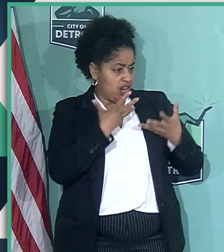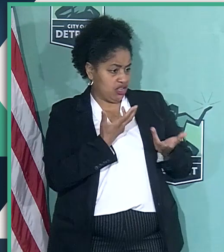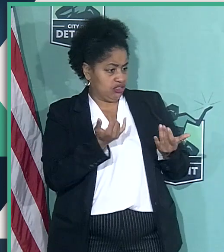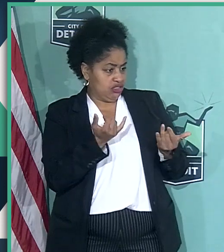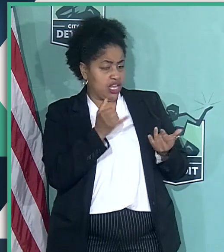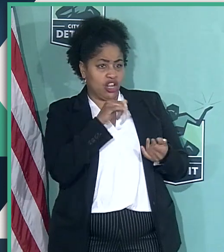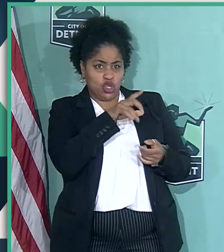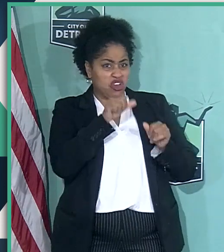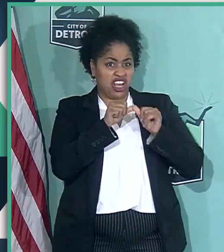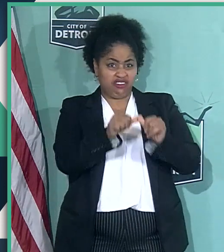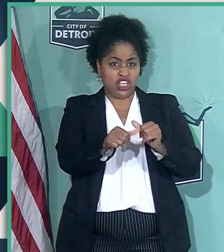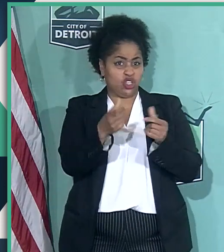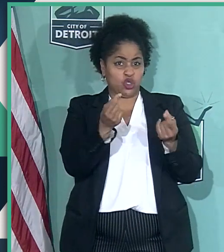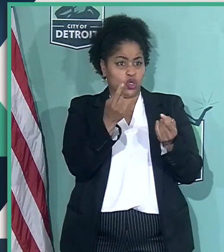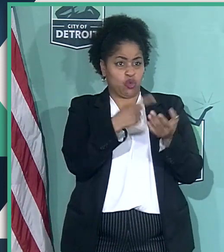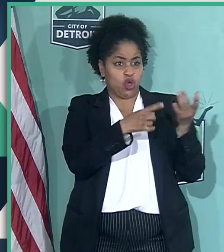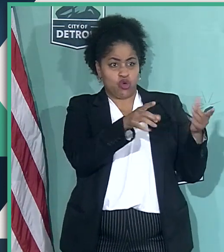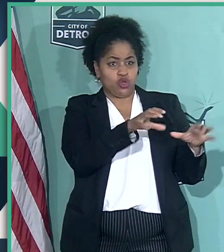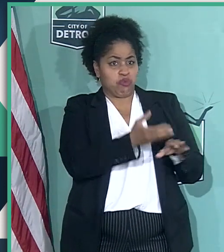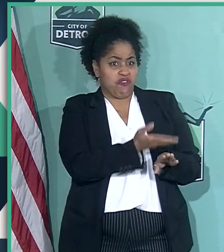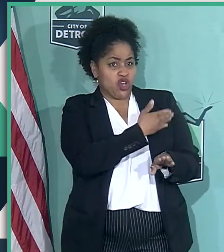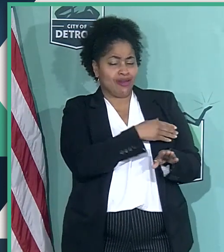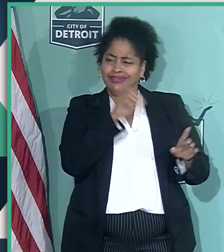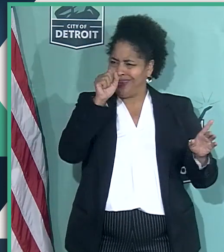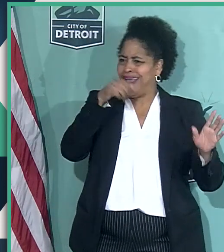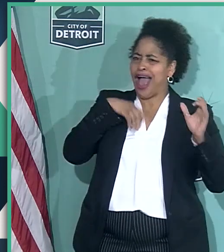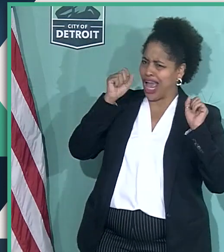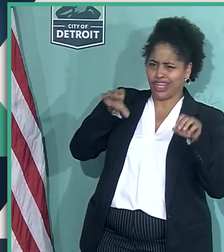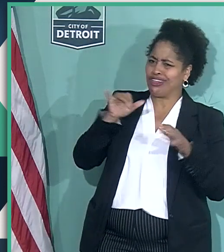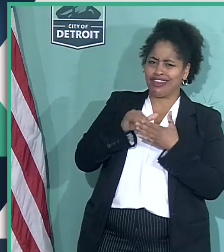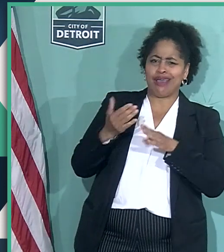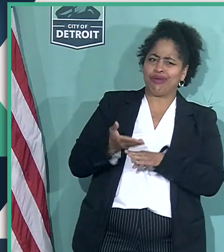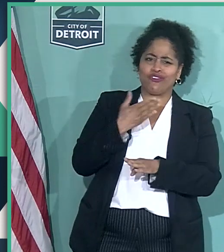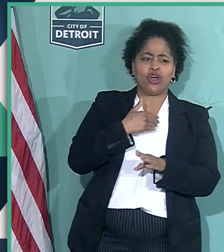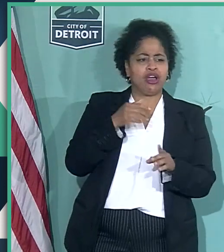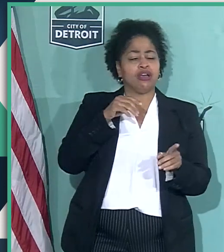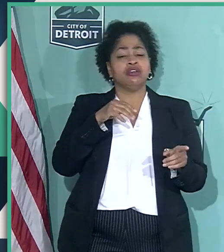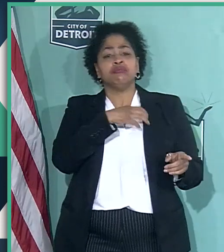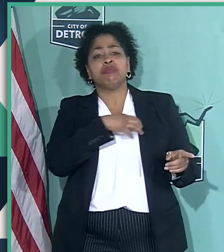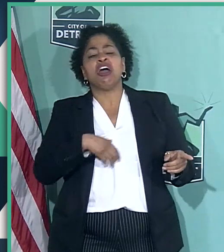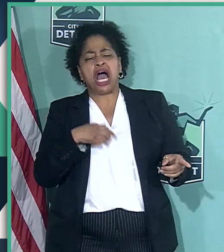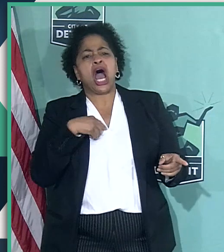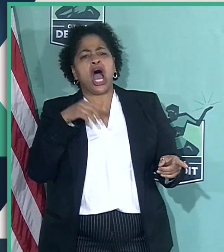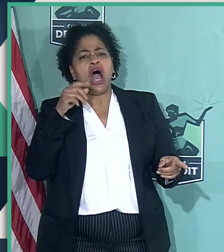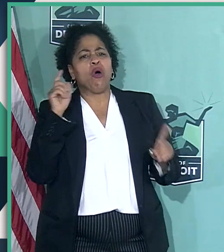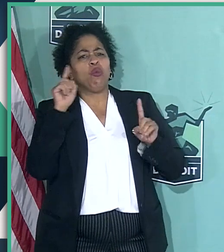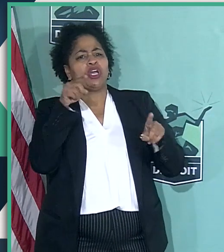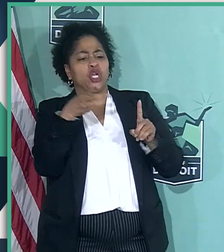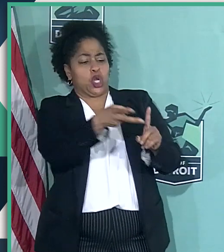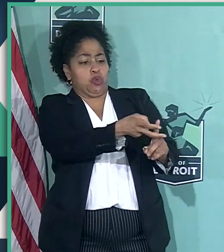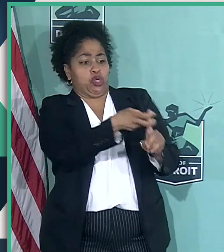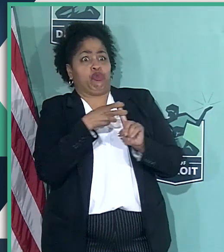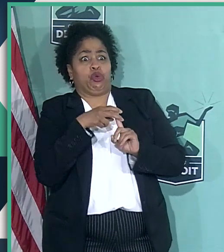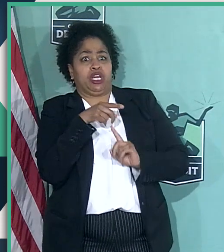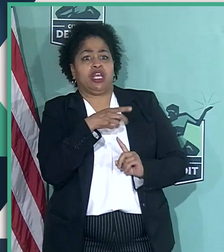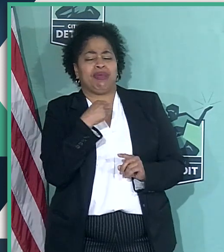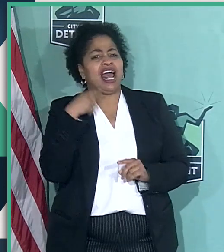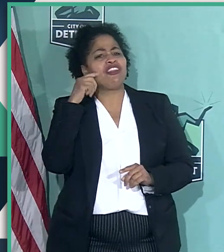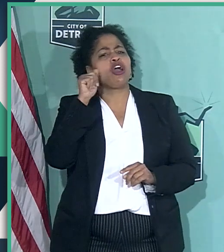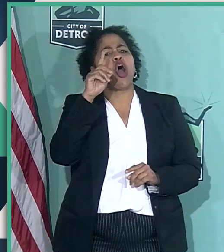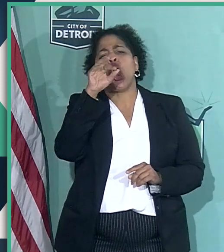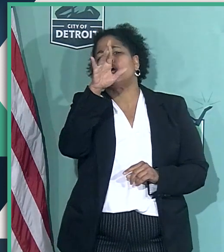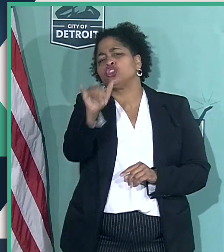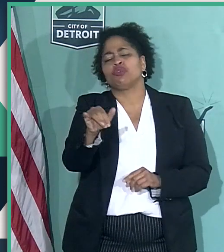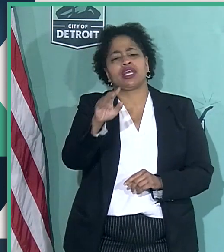your, your, your, I guess for now current position. That's right. Okay. I went, I went and recruited him and I think Audrey Gregory is doing a great job